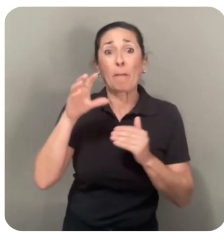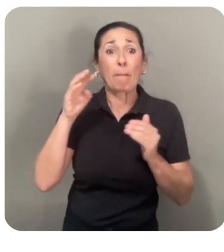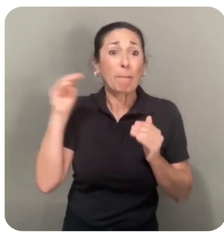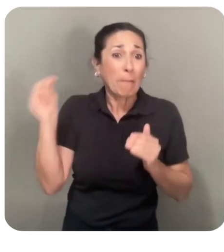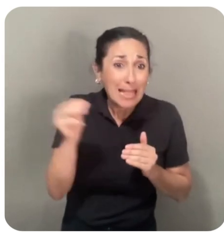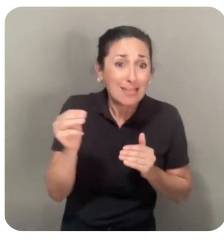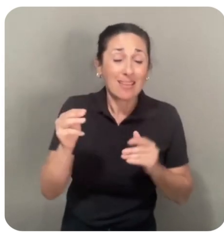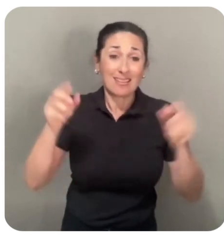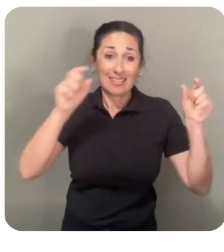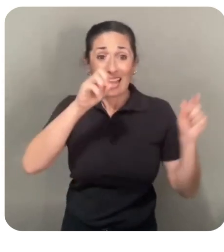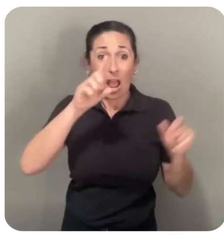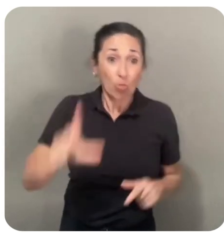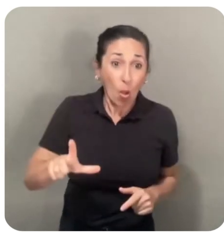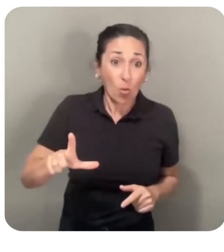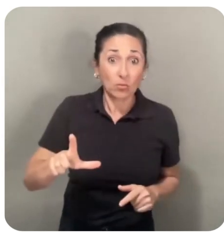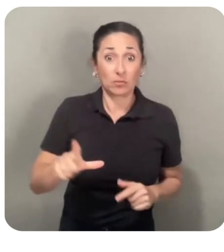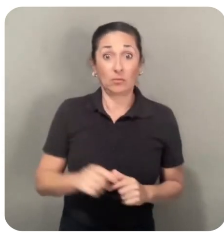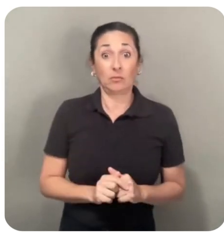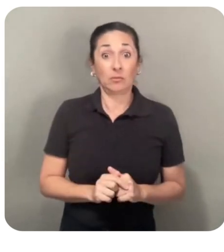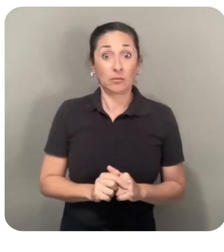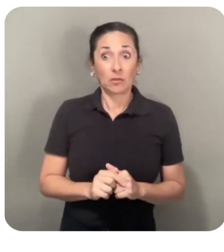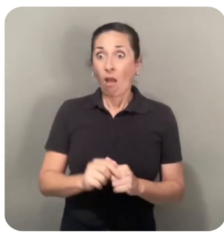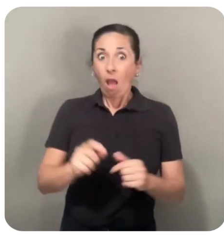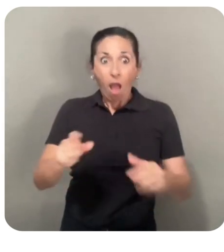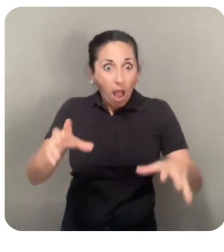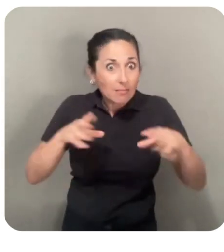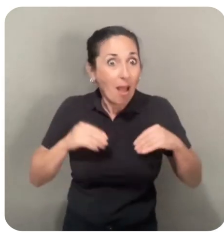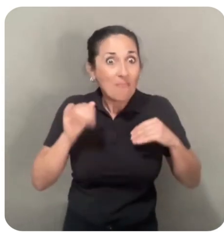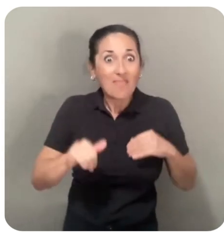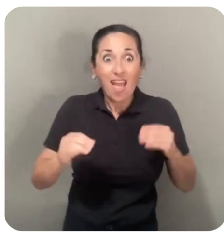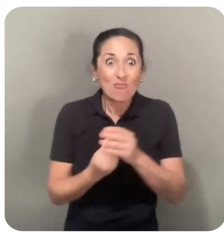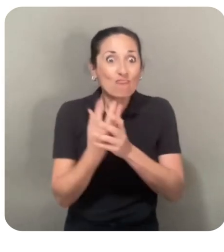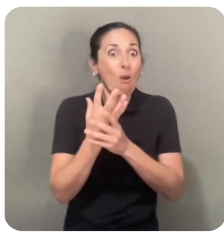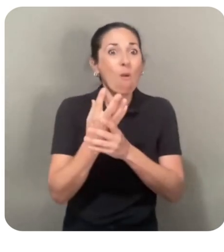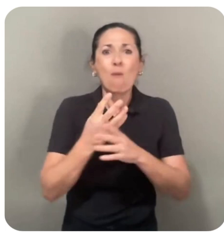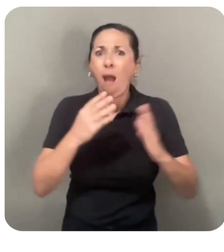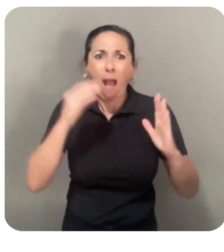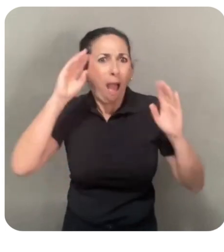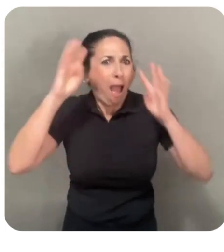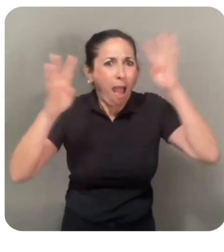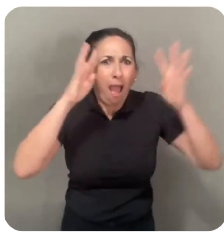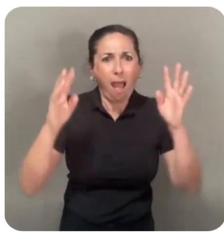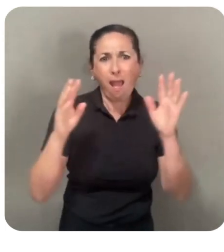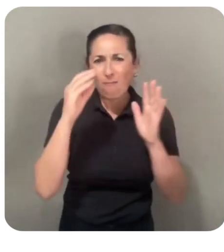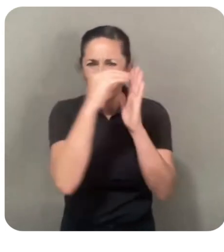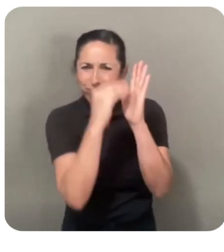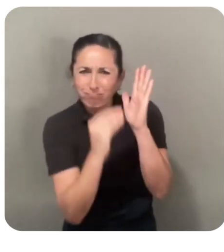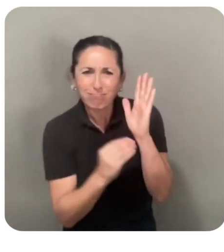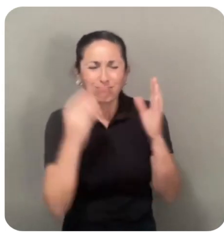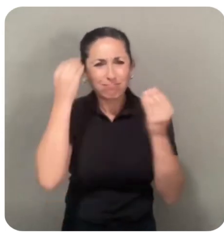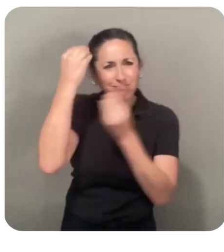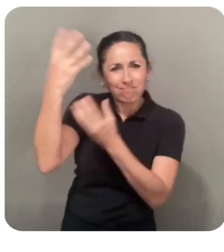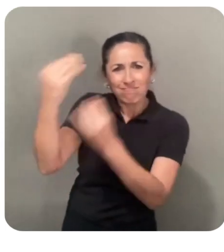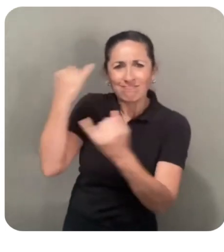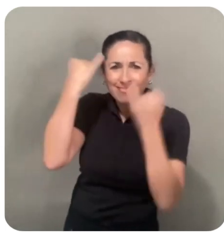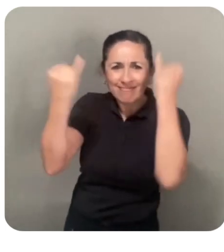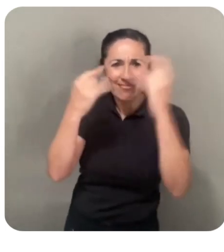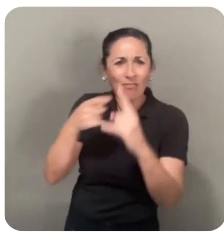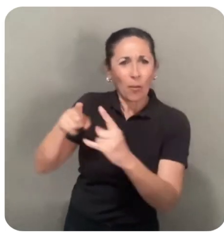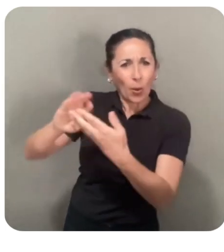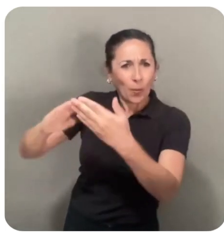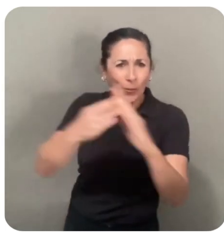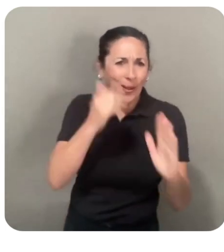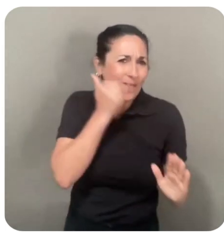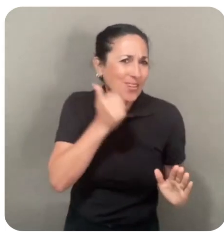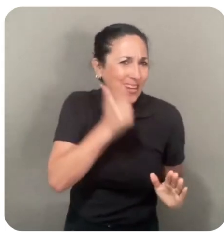The most exciting part of this growth and adoption is the recipes and the innovations that we are seeing from the community every single day.